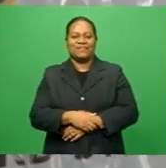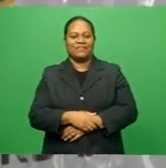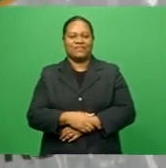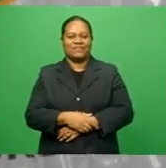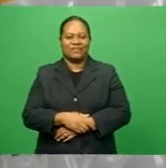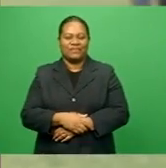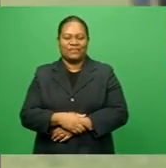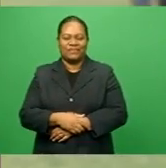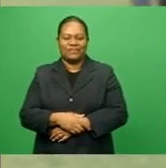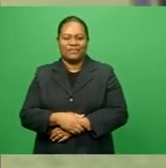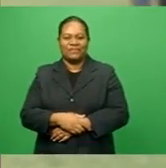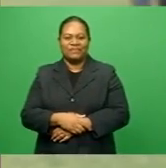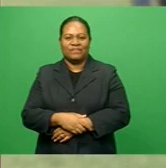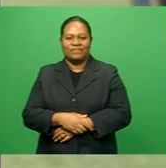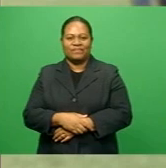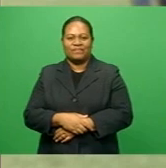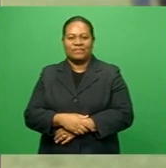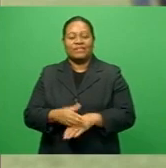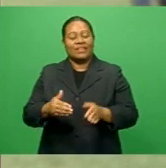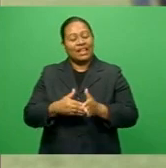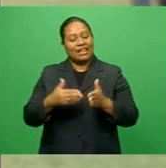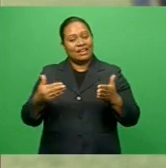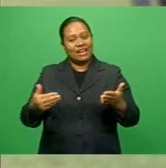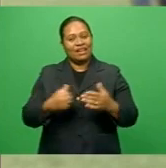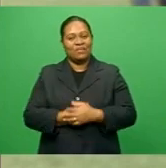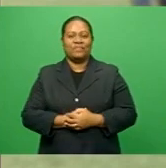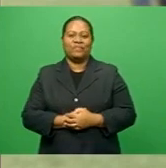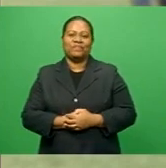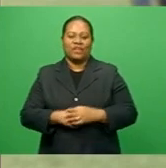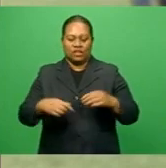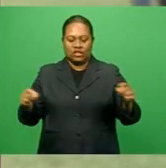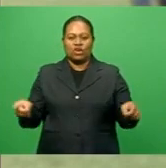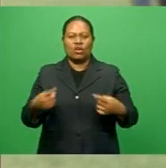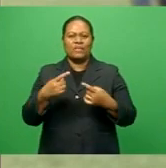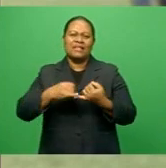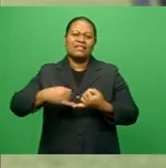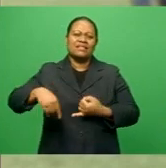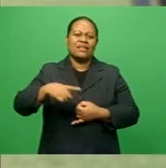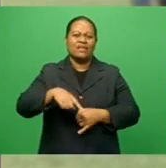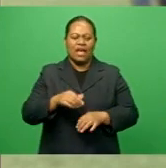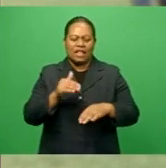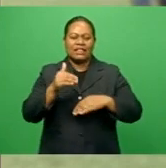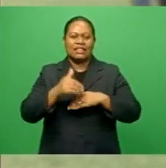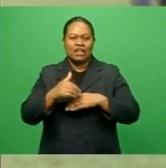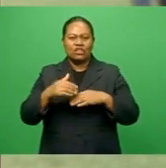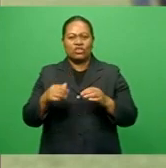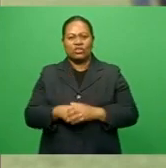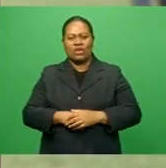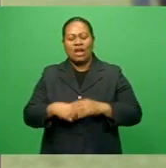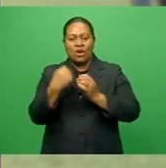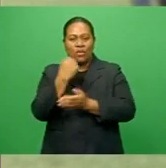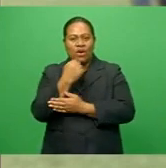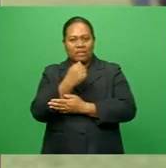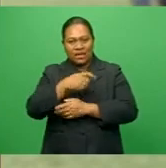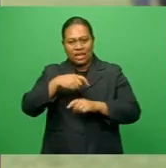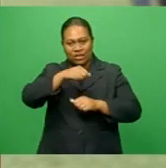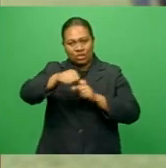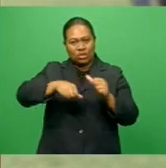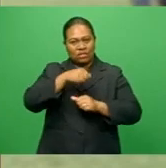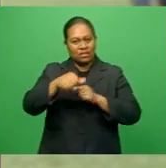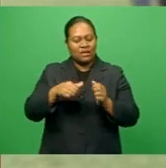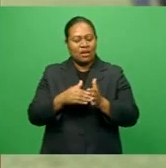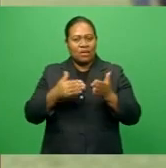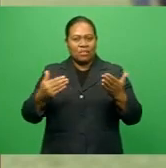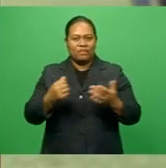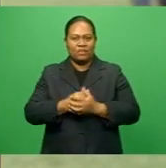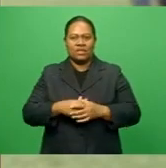FBC Sports. Going into its ninth round of competition, the Suva Touch Rugby Association has been overwhelmed with the large turnout